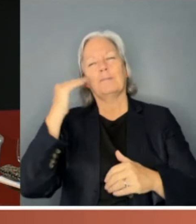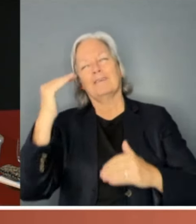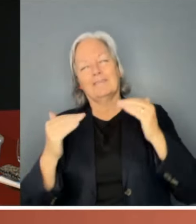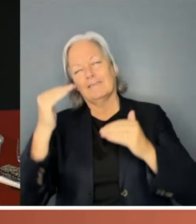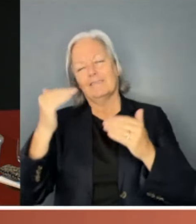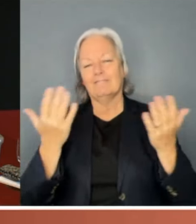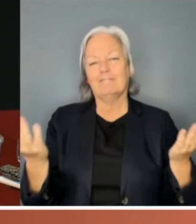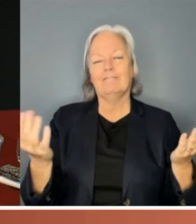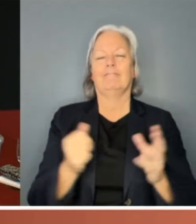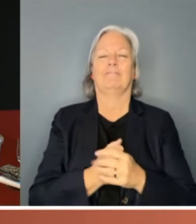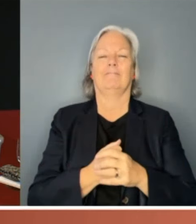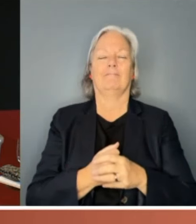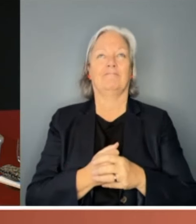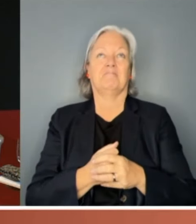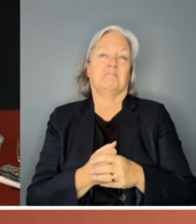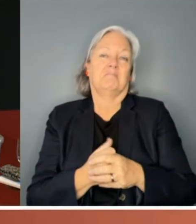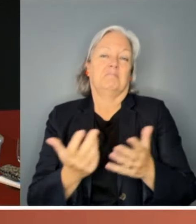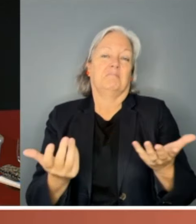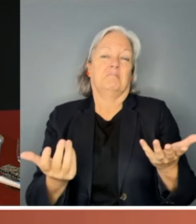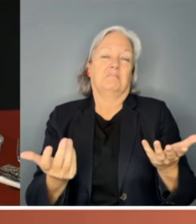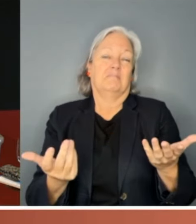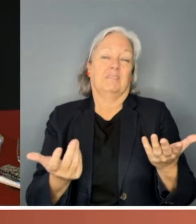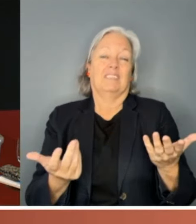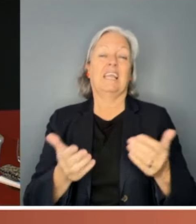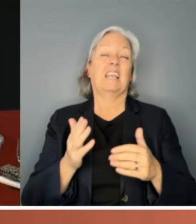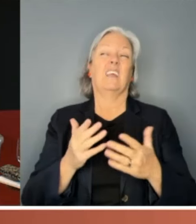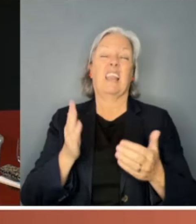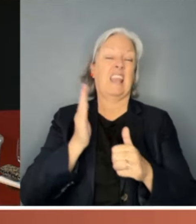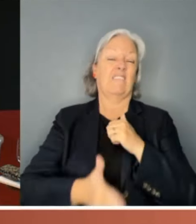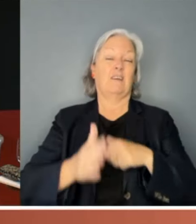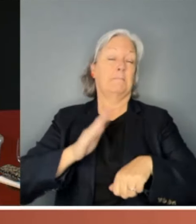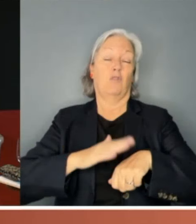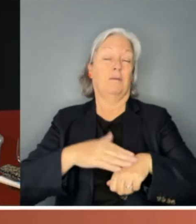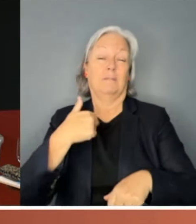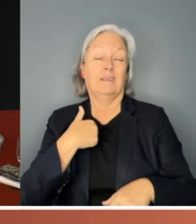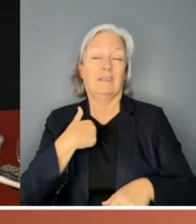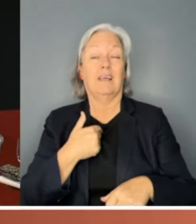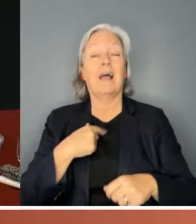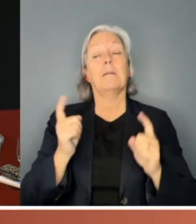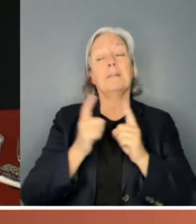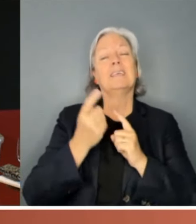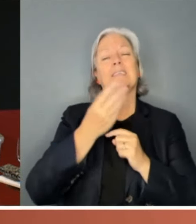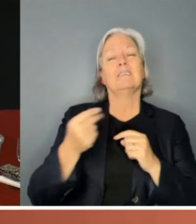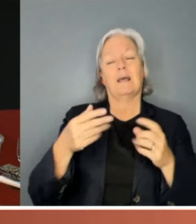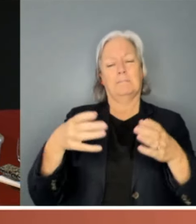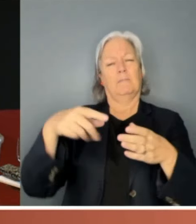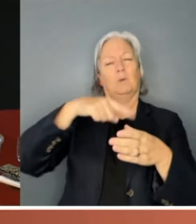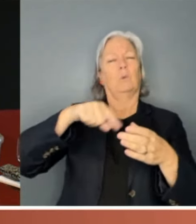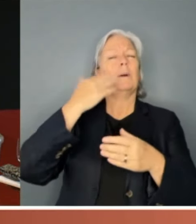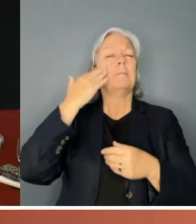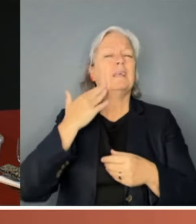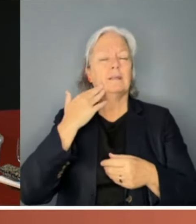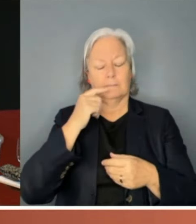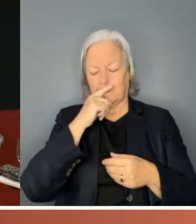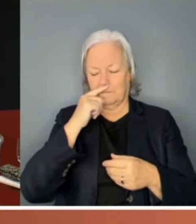And I don't know. It's never bothered me. I met with a group of women some time ago and some of my team were in the